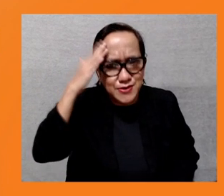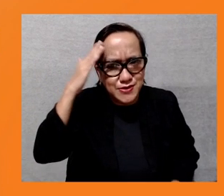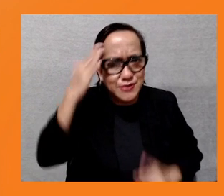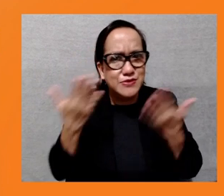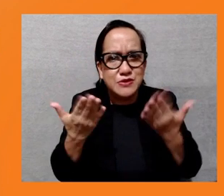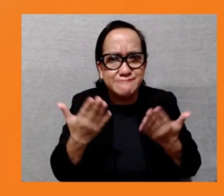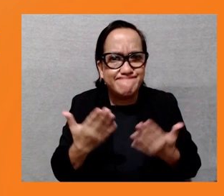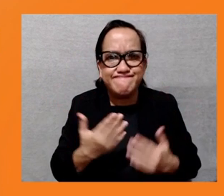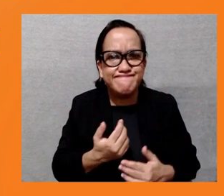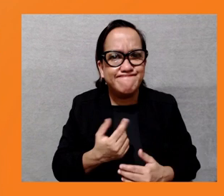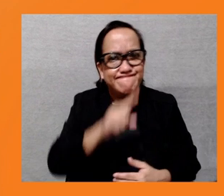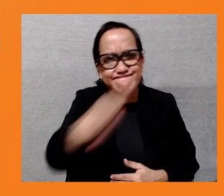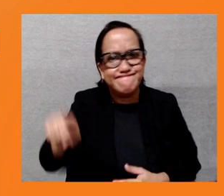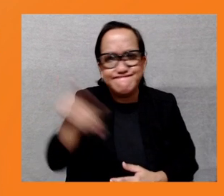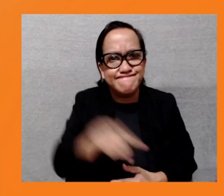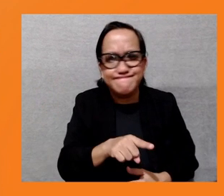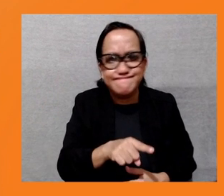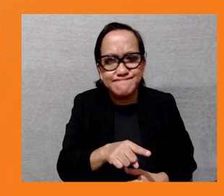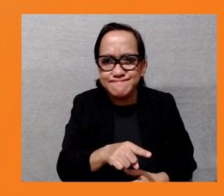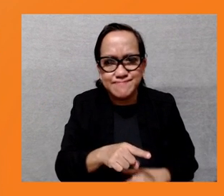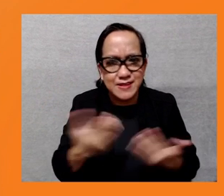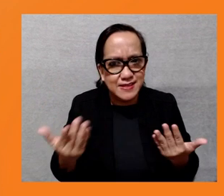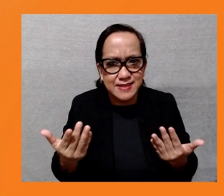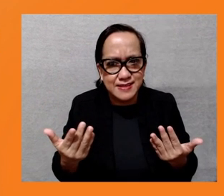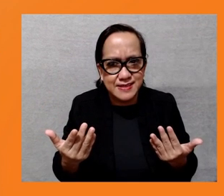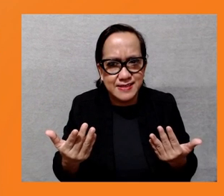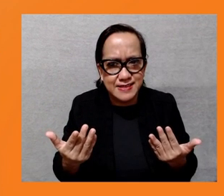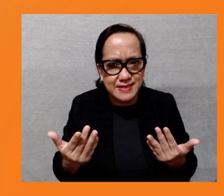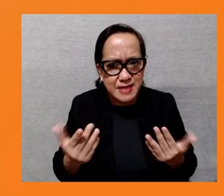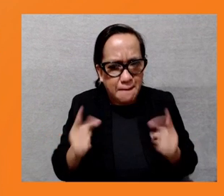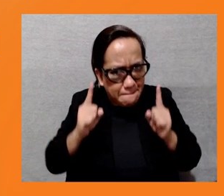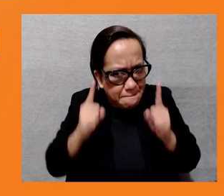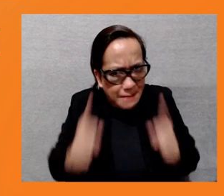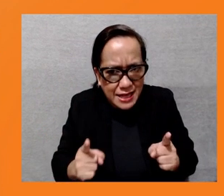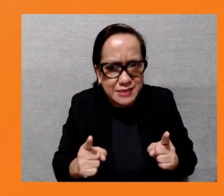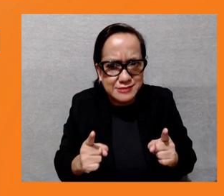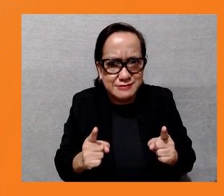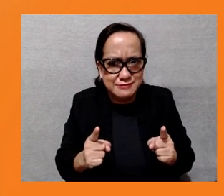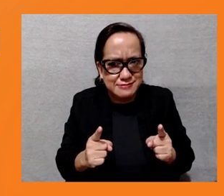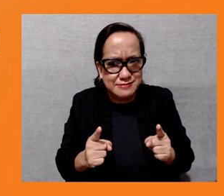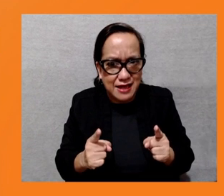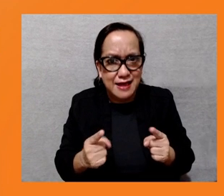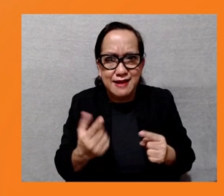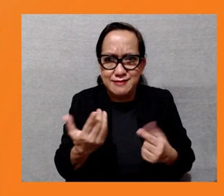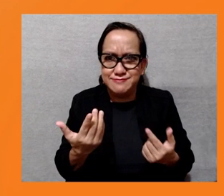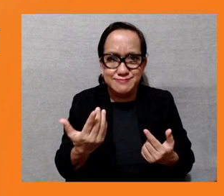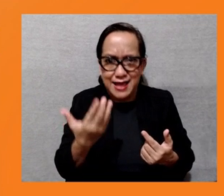no genuine development in reducing poverty in Asia Pacific when communities' rights and livelihoods are trampled upon. Thank you.